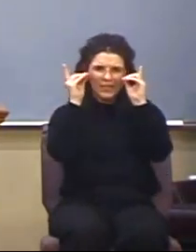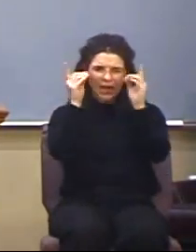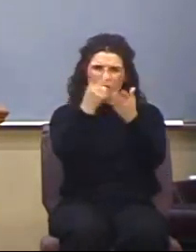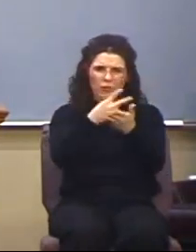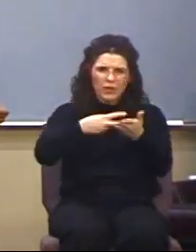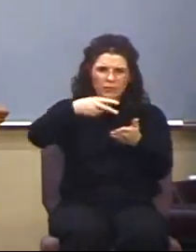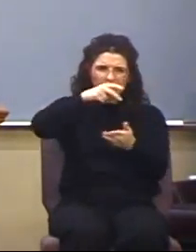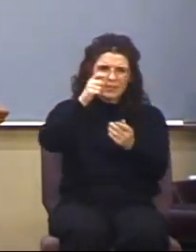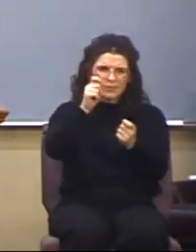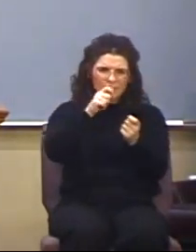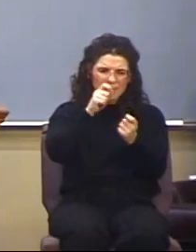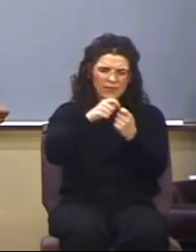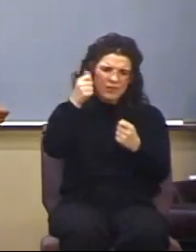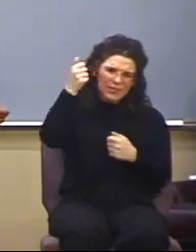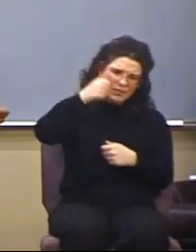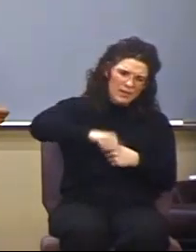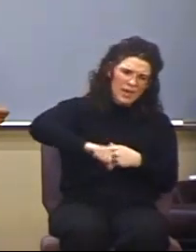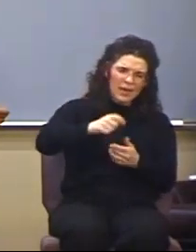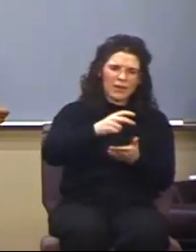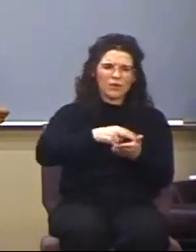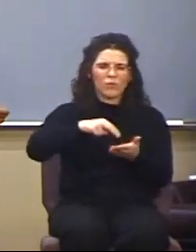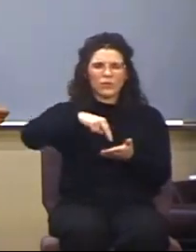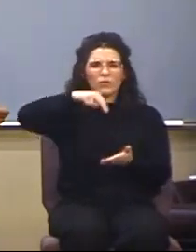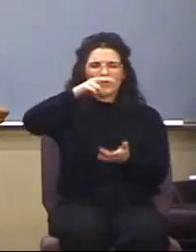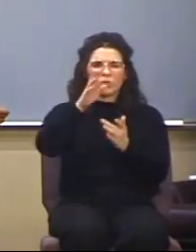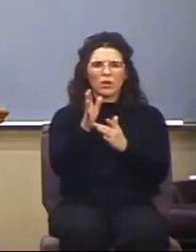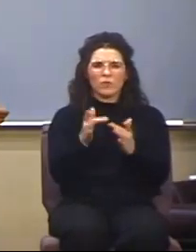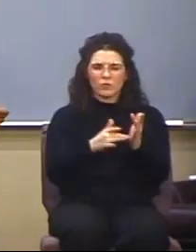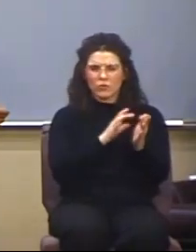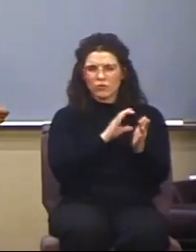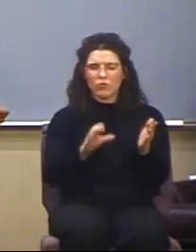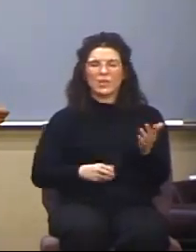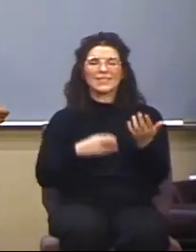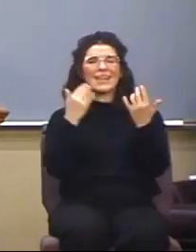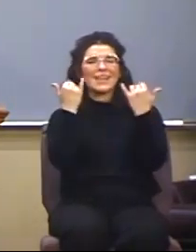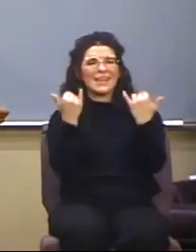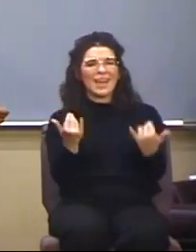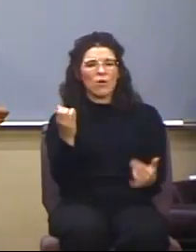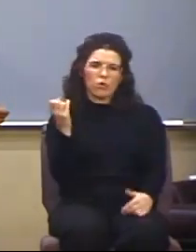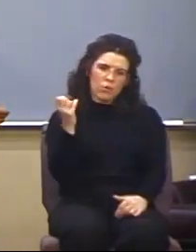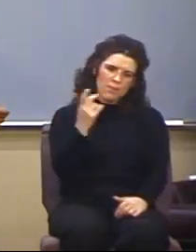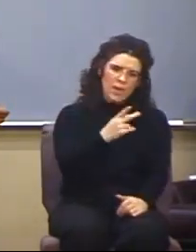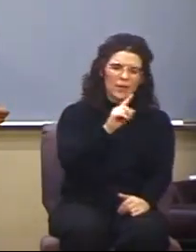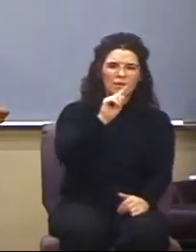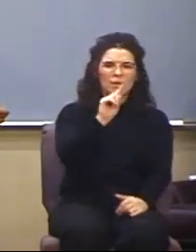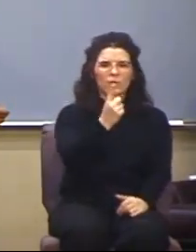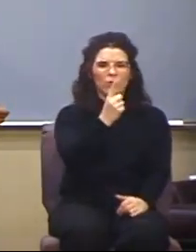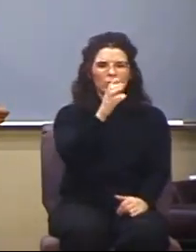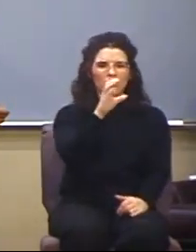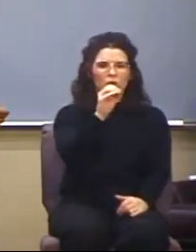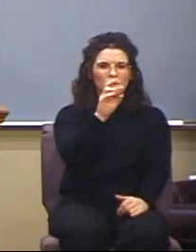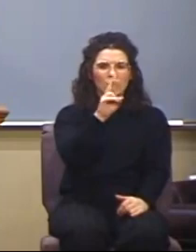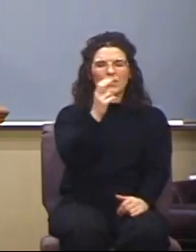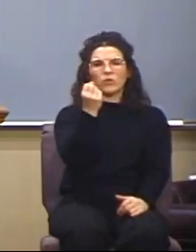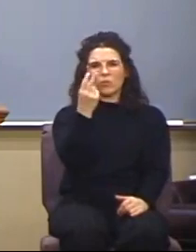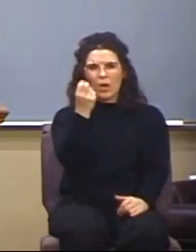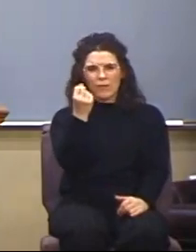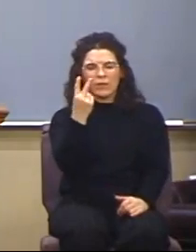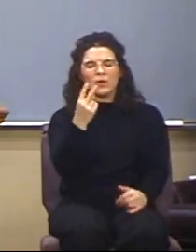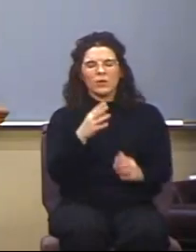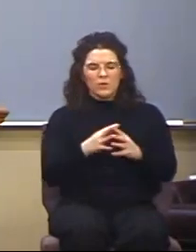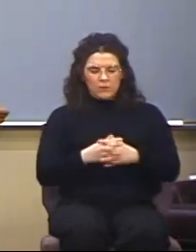denying the resurrection of Jesus Christ. Now go back to 1 Corinthians chapter 12 and if we